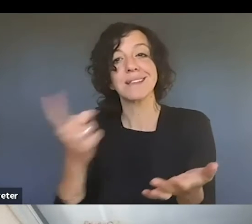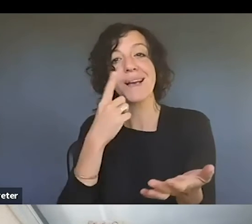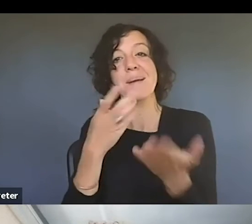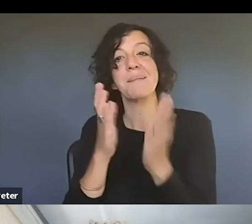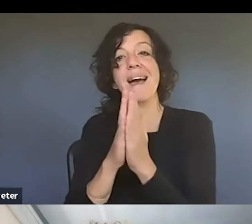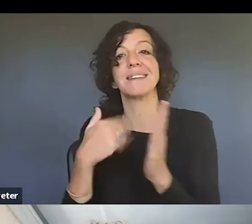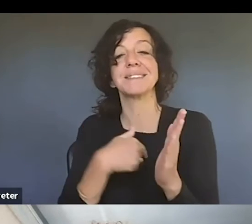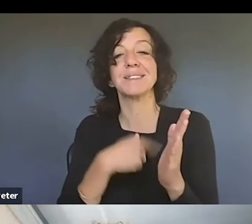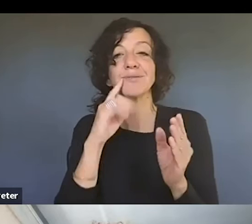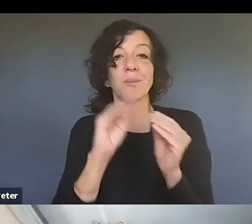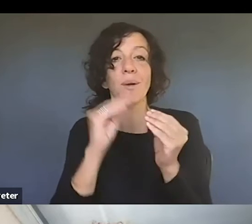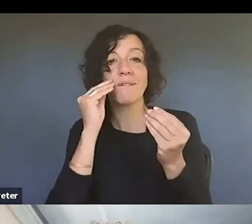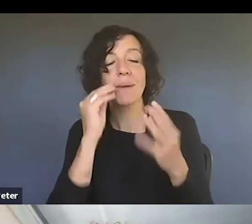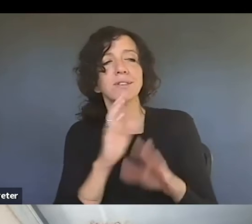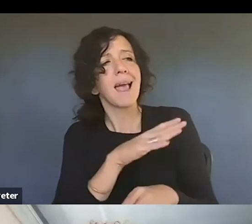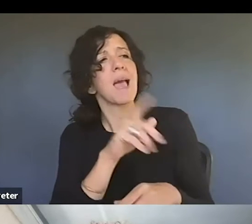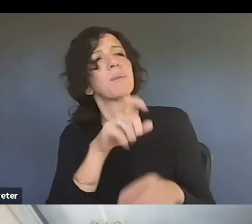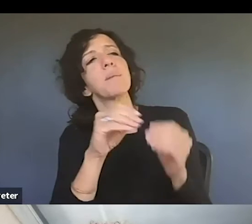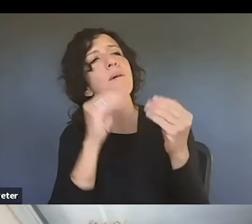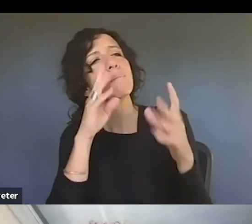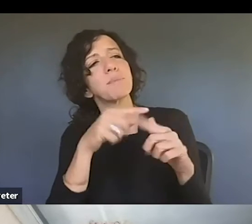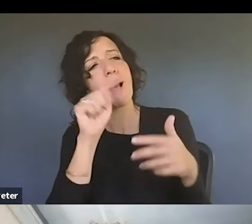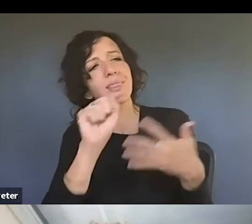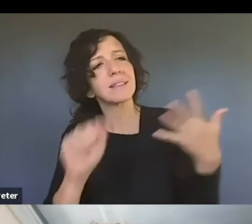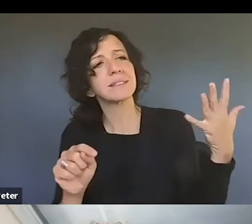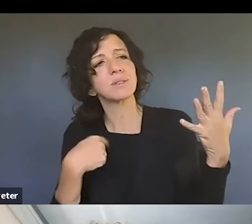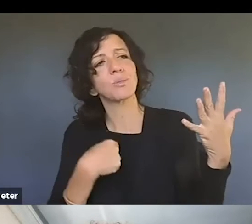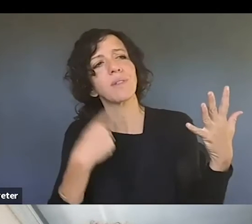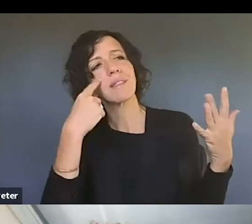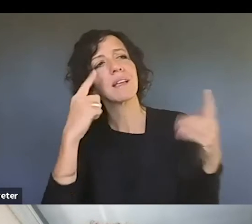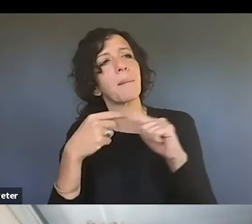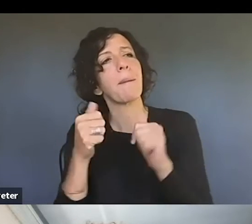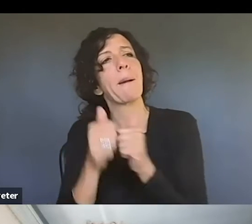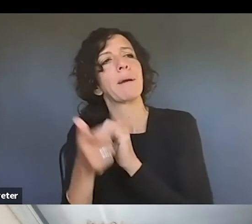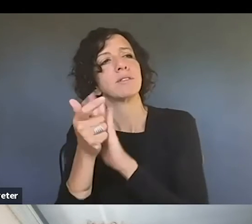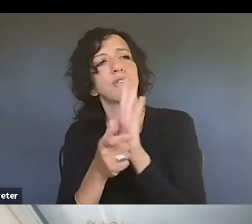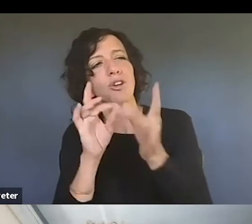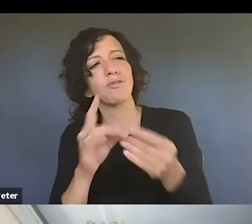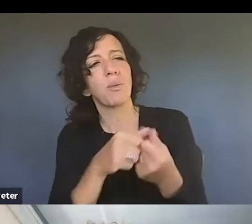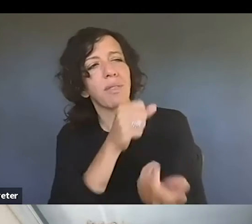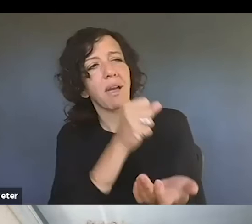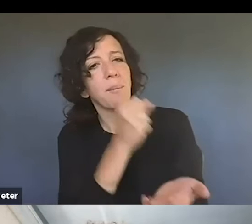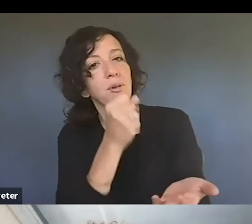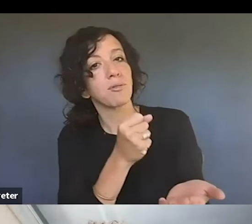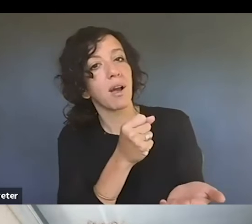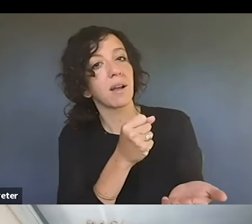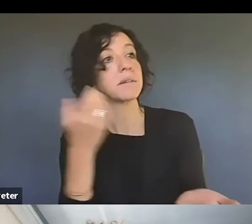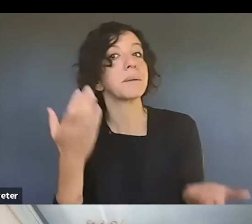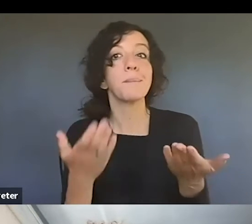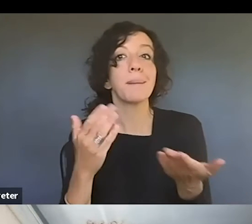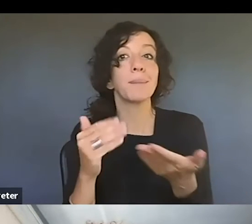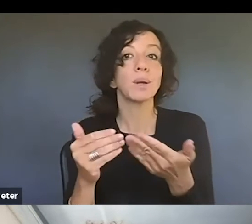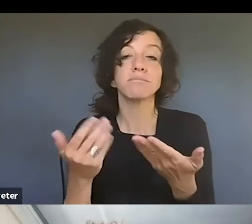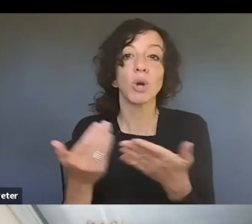office, we need more information on this. We're considering, um, something related to copyright, perhaps for some new legislation.